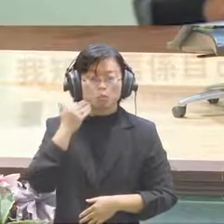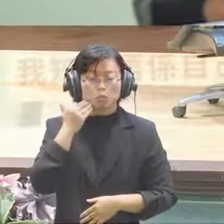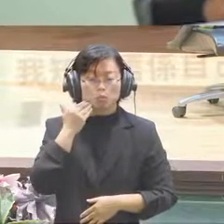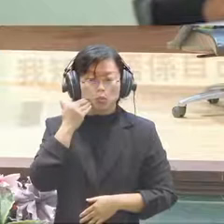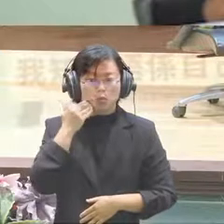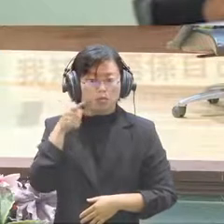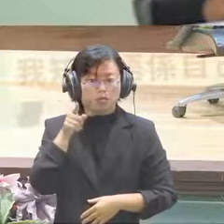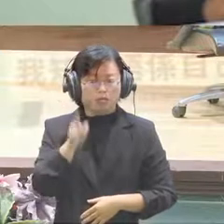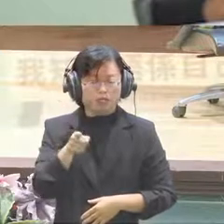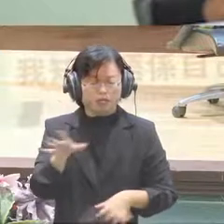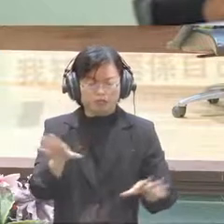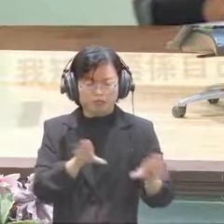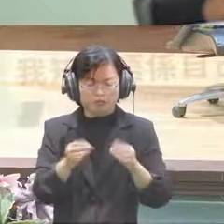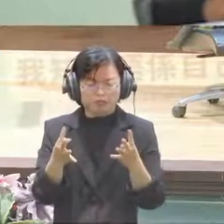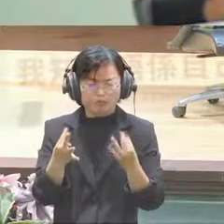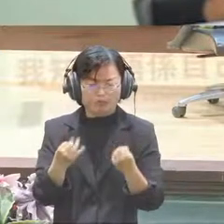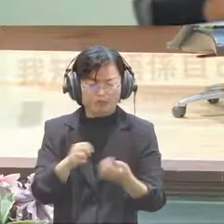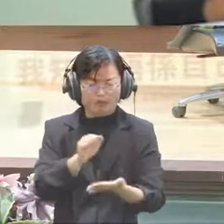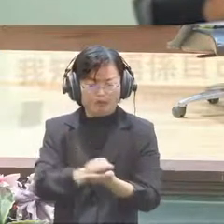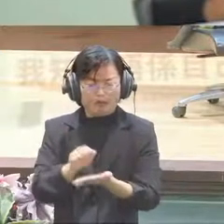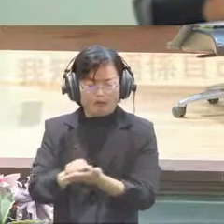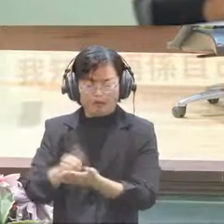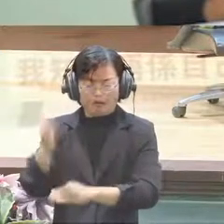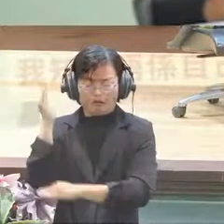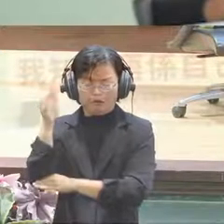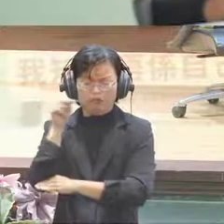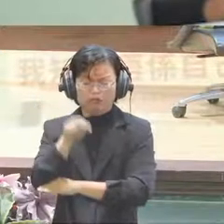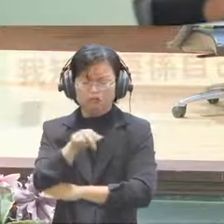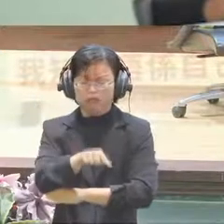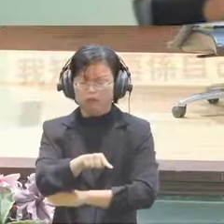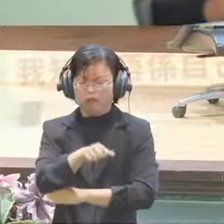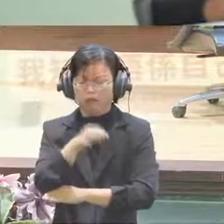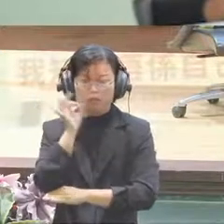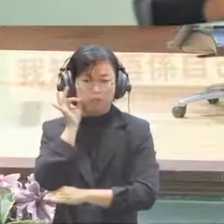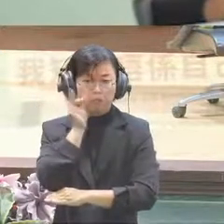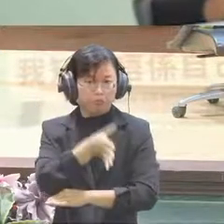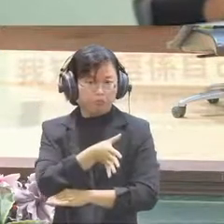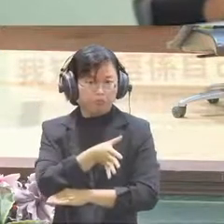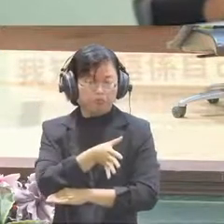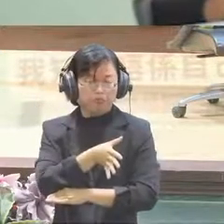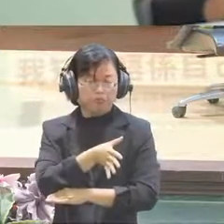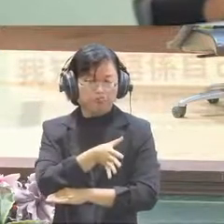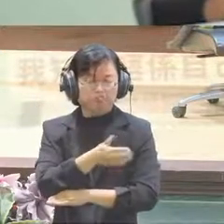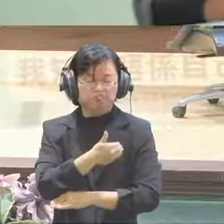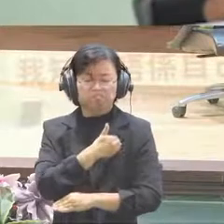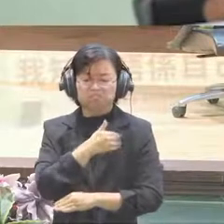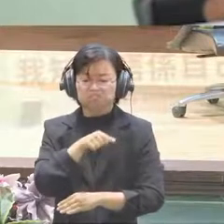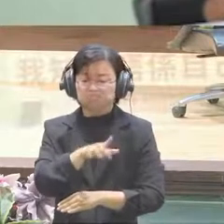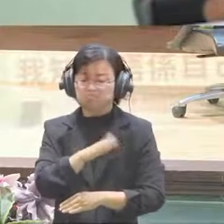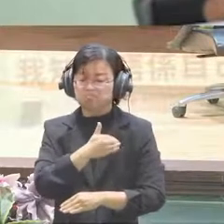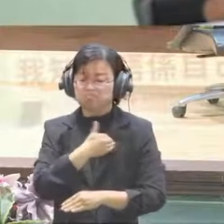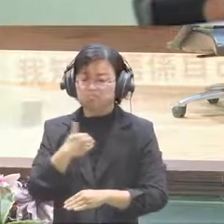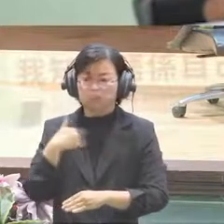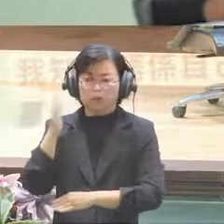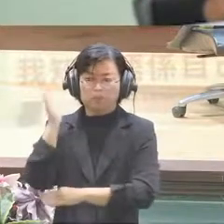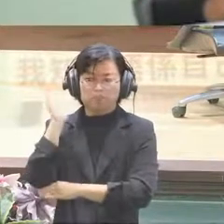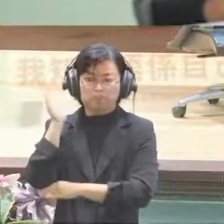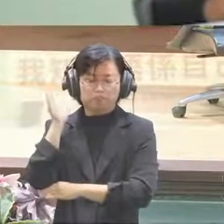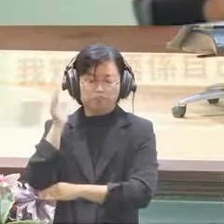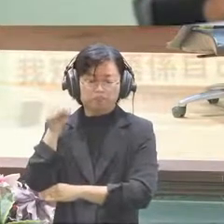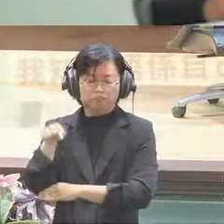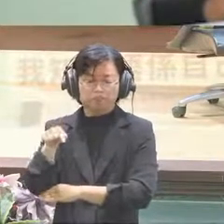recently, there have been a case of arrest of a journalist when she used some